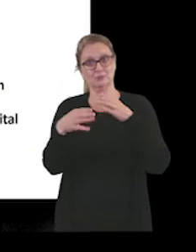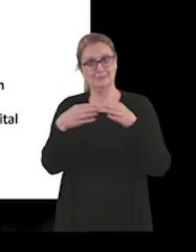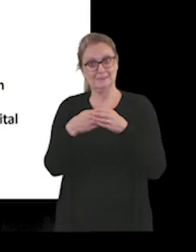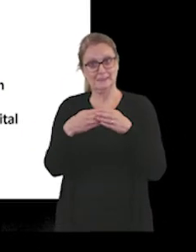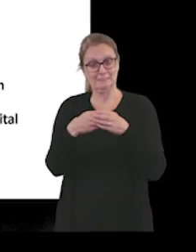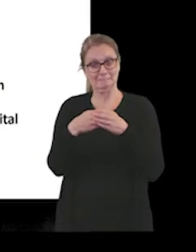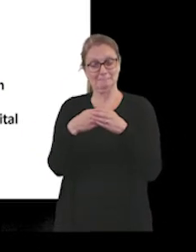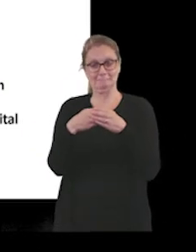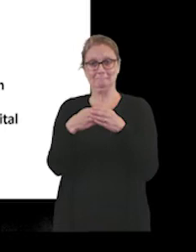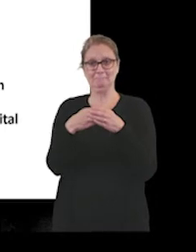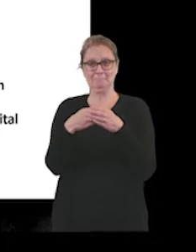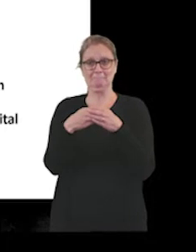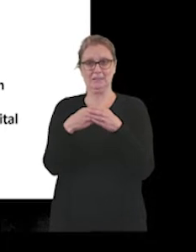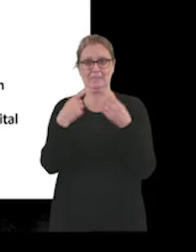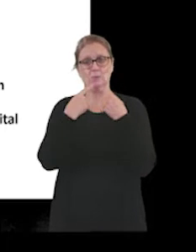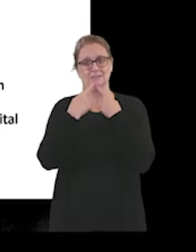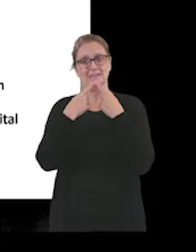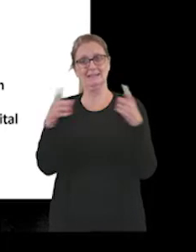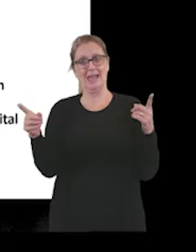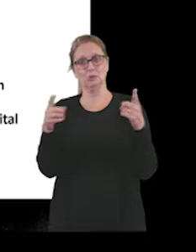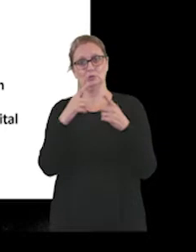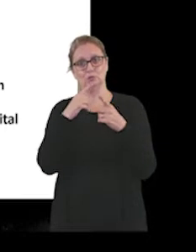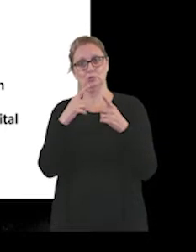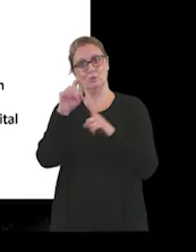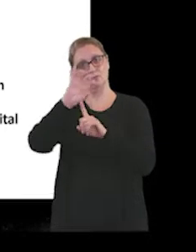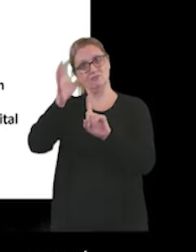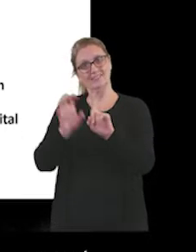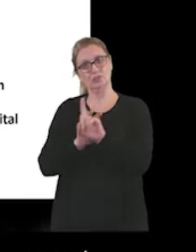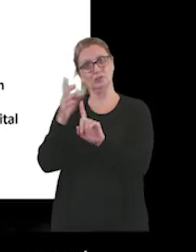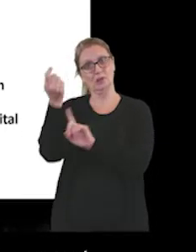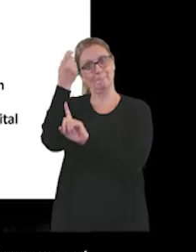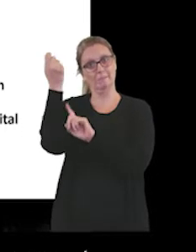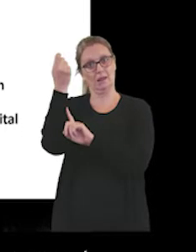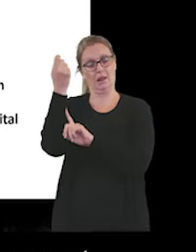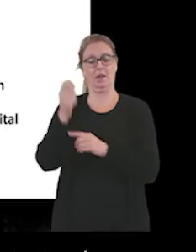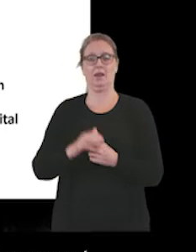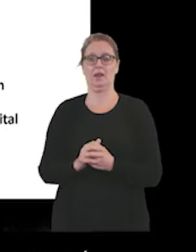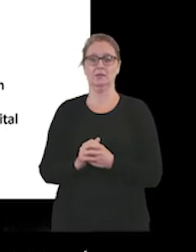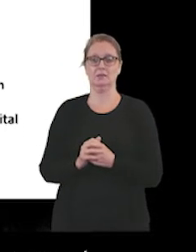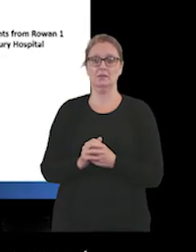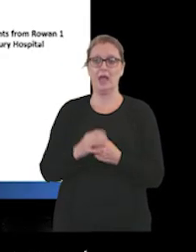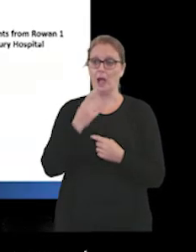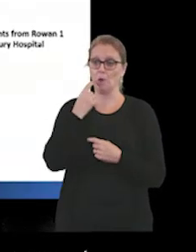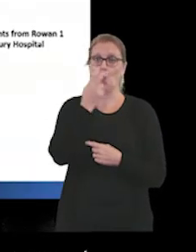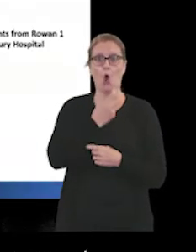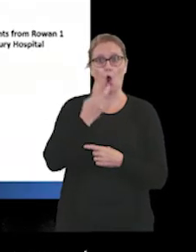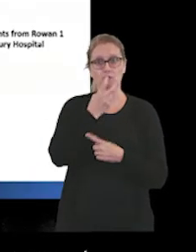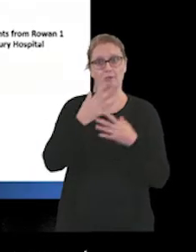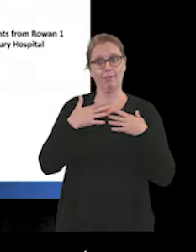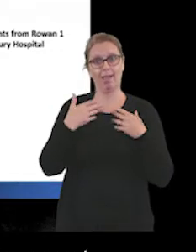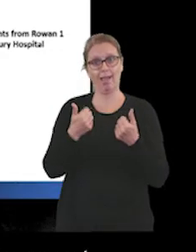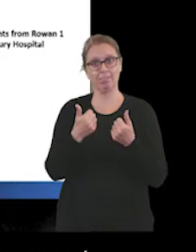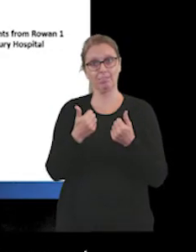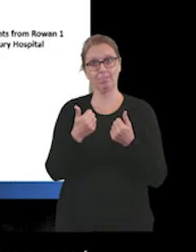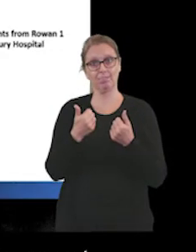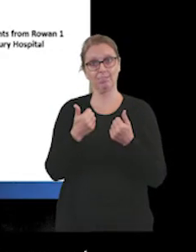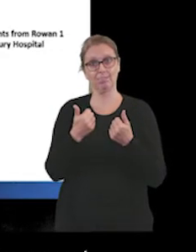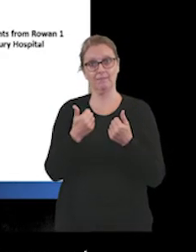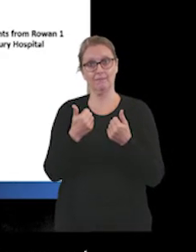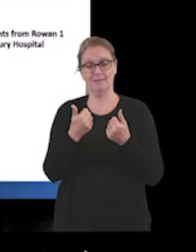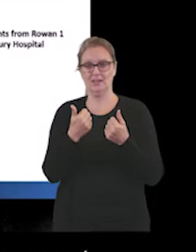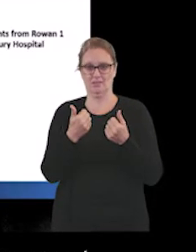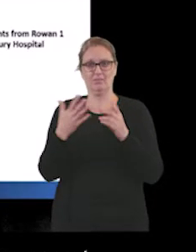announced as a regional champion. Our oral health promotion team won at the National